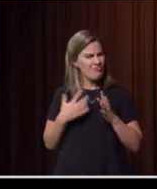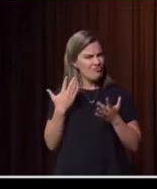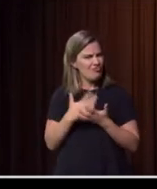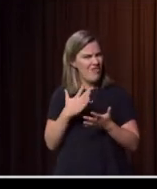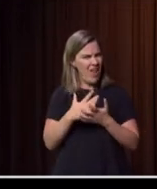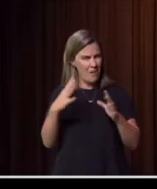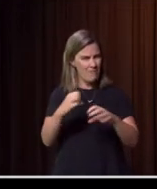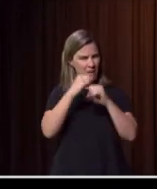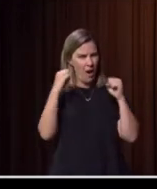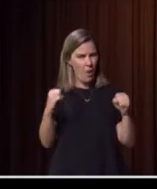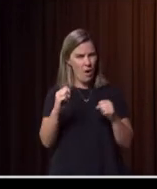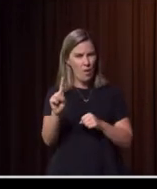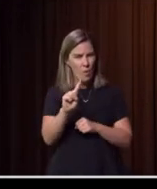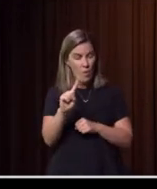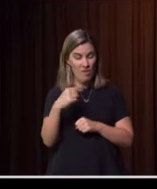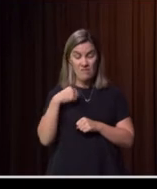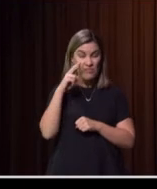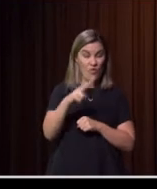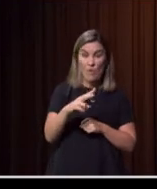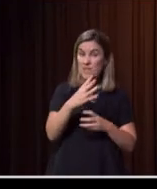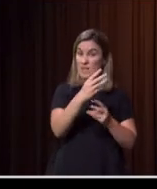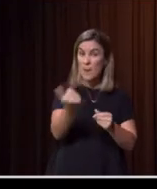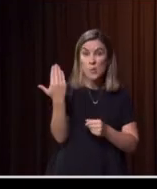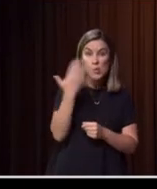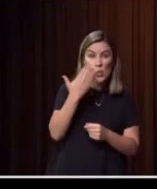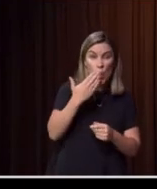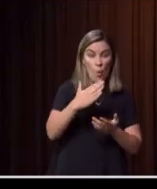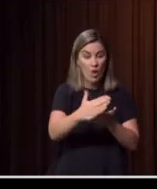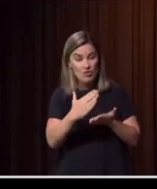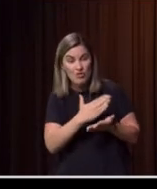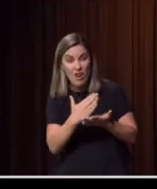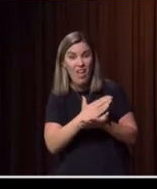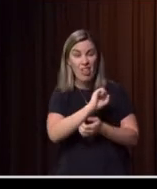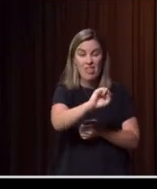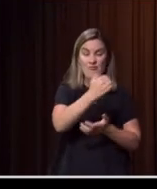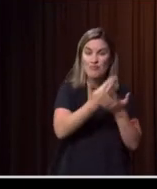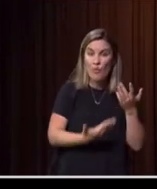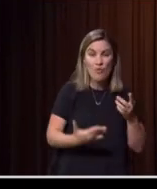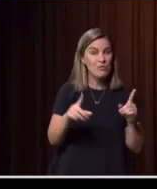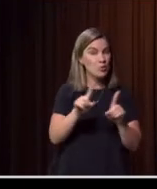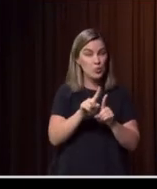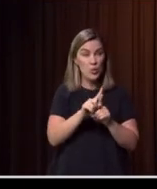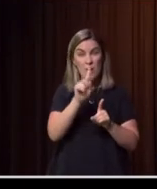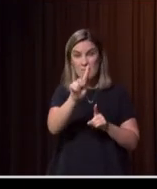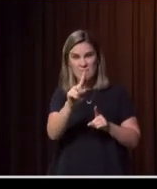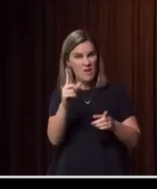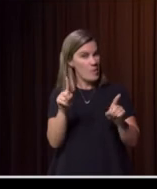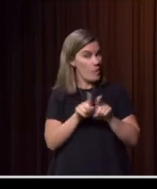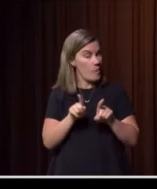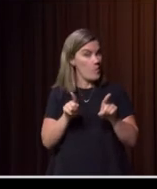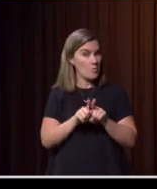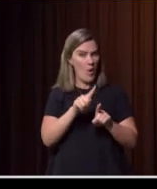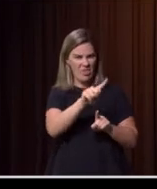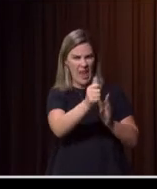that come from school kids or displayed on the wall there in Braidwood or elsewhere is commonly the